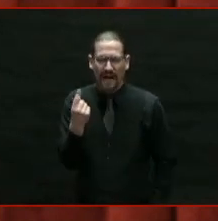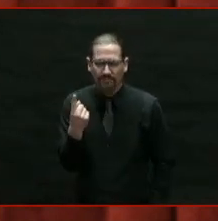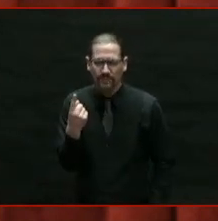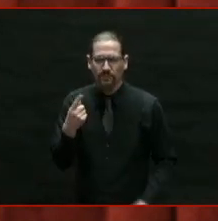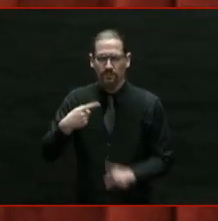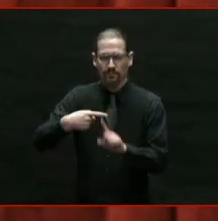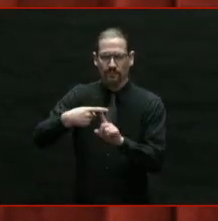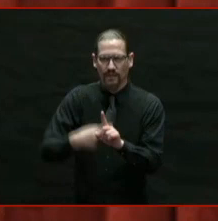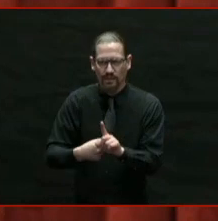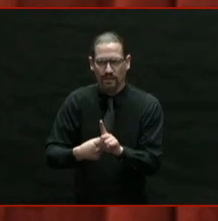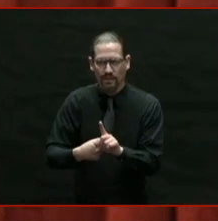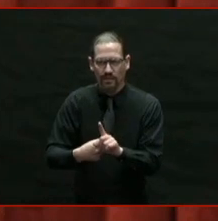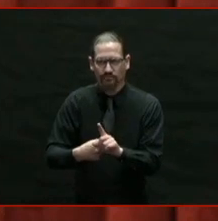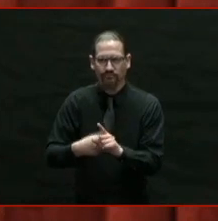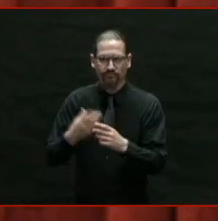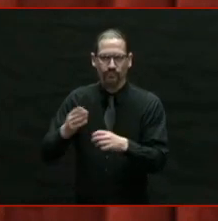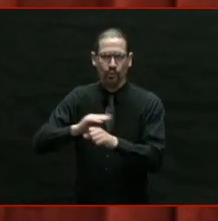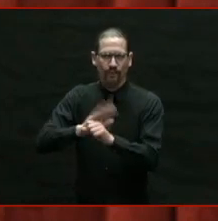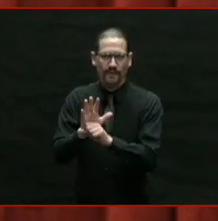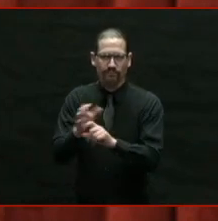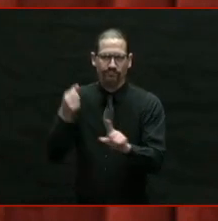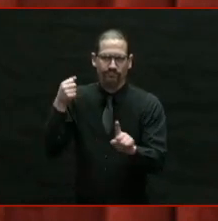months. seems like a lot longer, doesn't it?